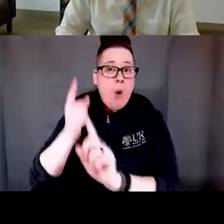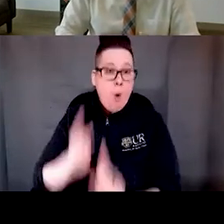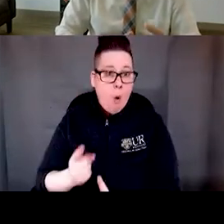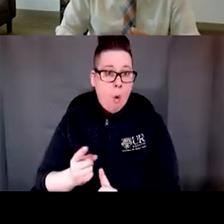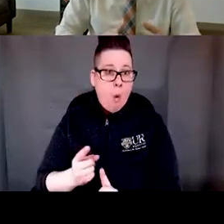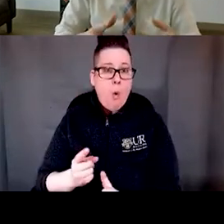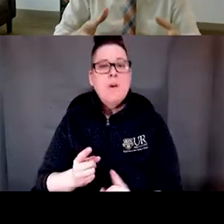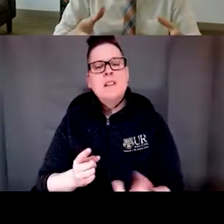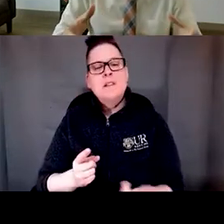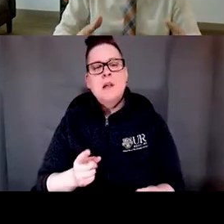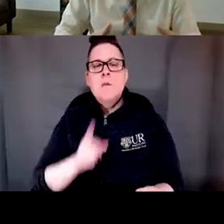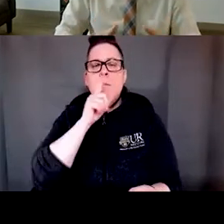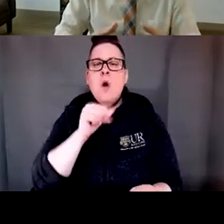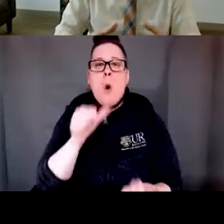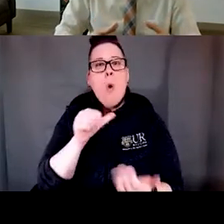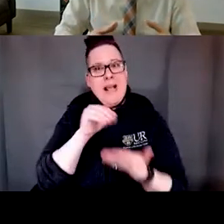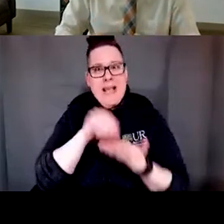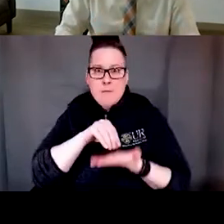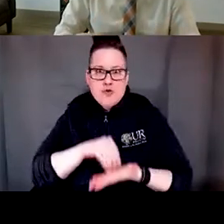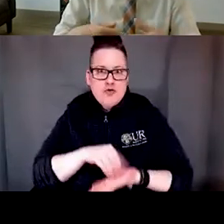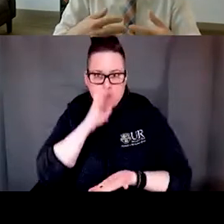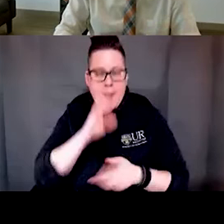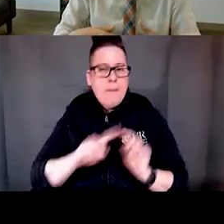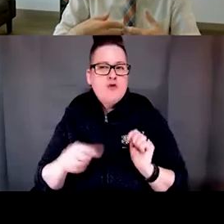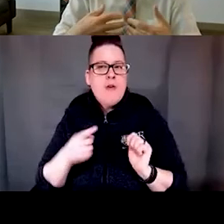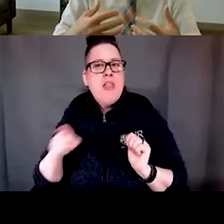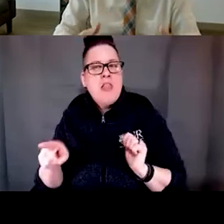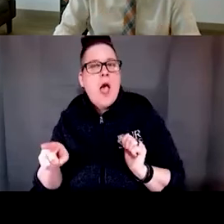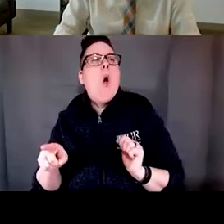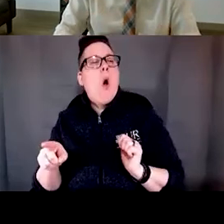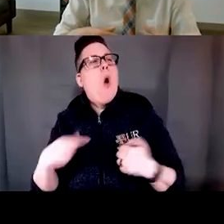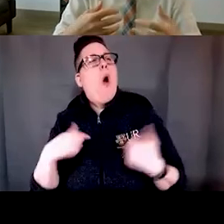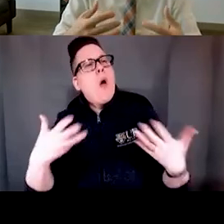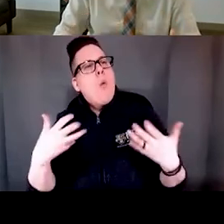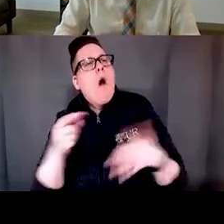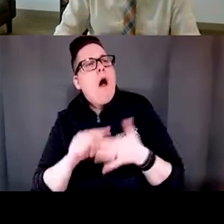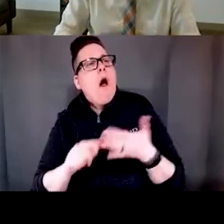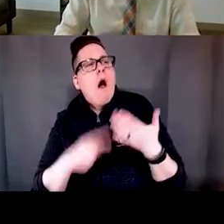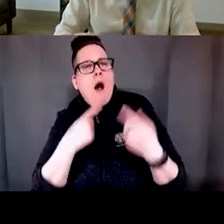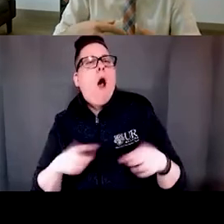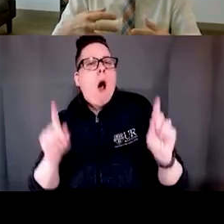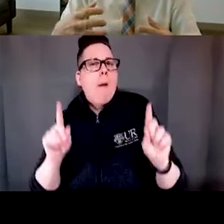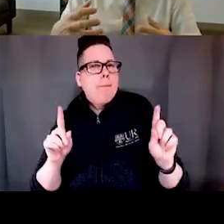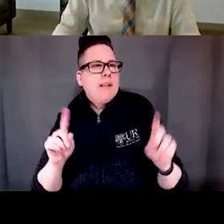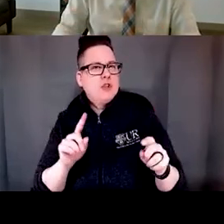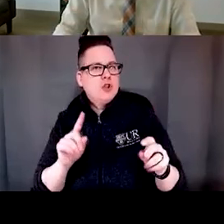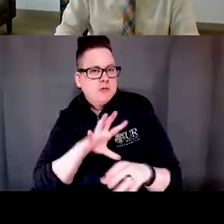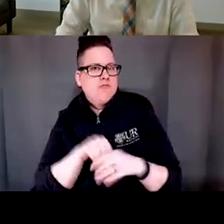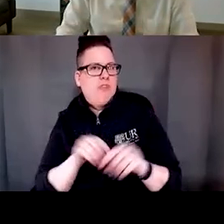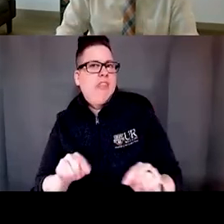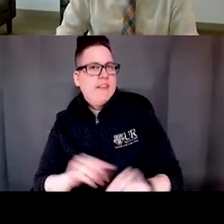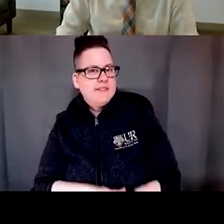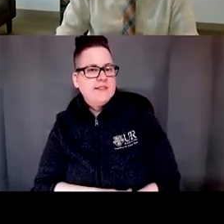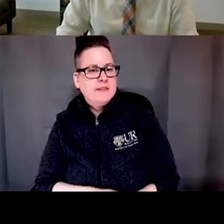track of, but just something for the participants to say that they want to accomplish and be part of the study. And then